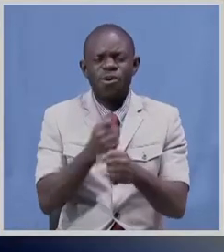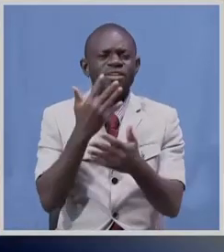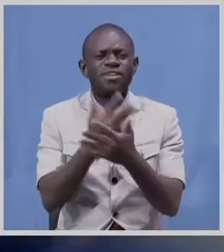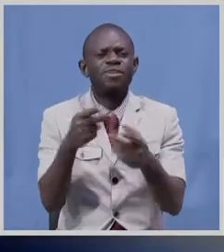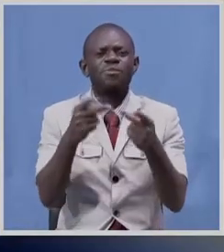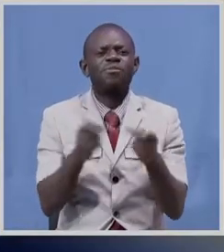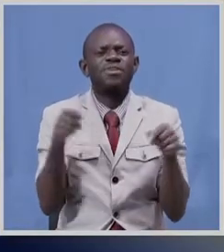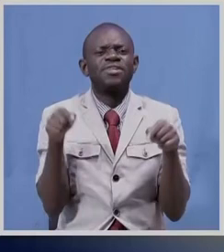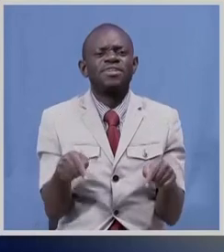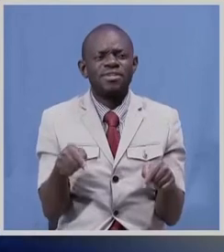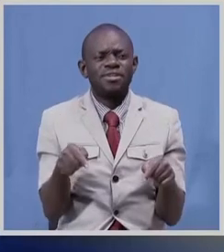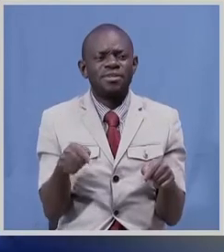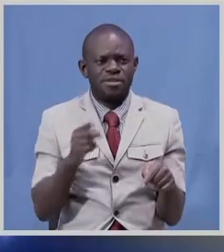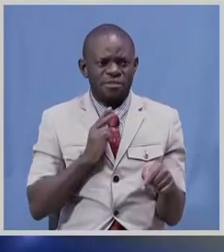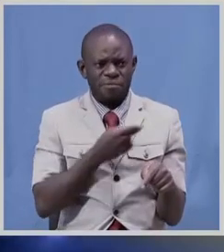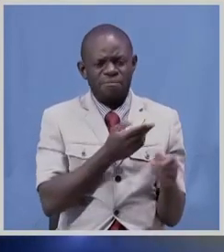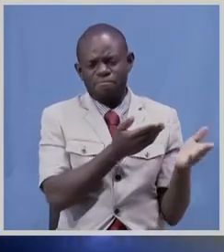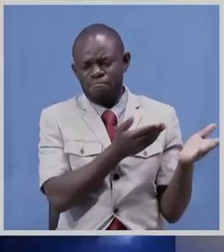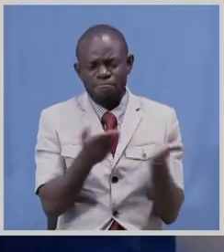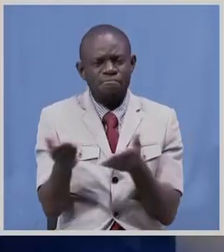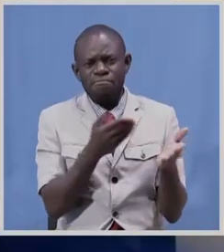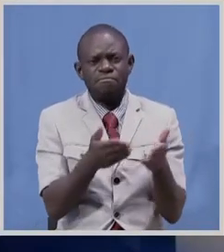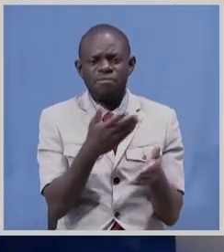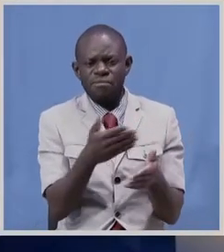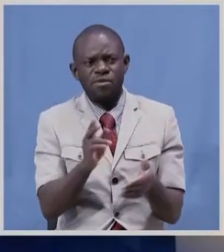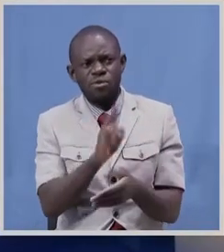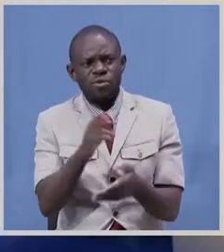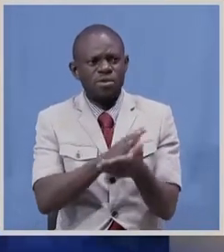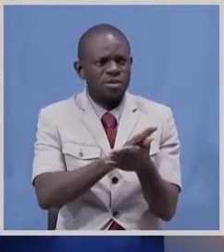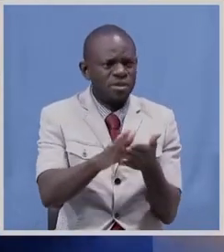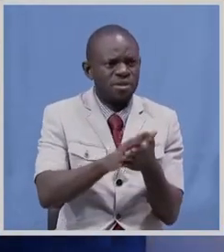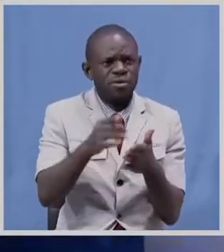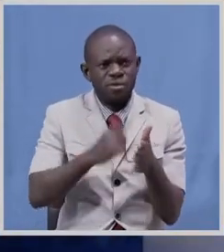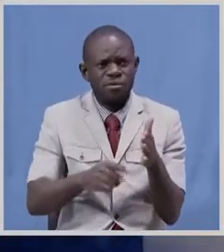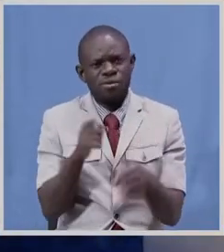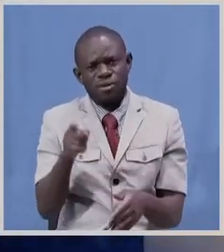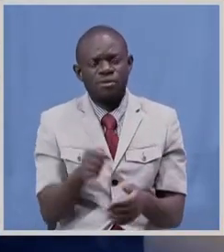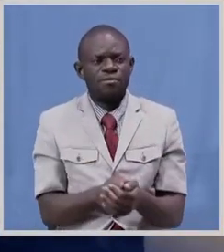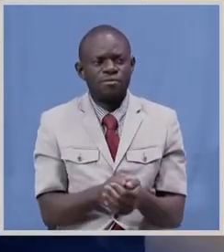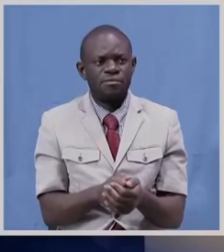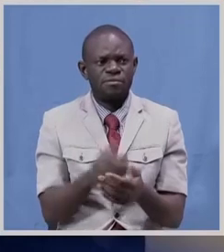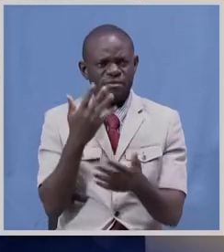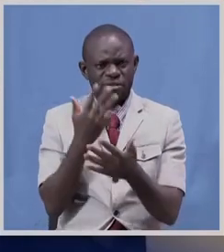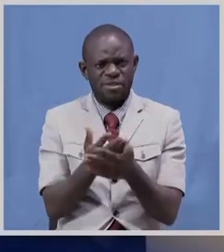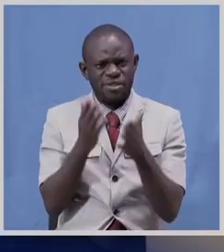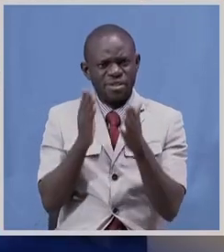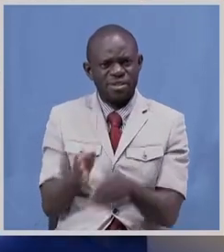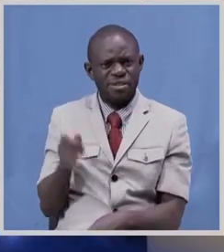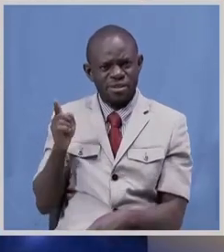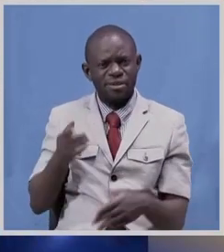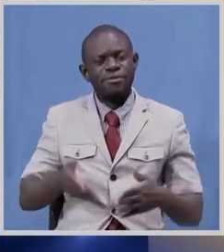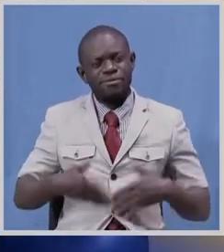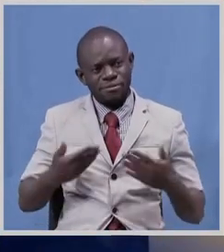other cleaning items and that this development has elated inmates thank the islamic